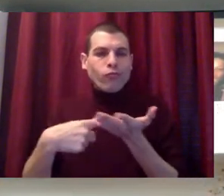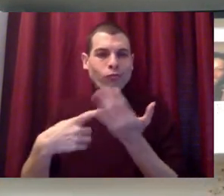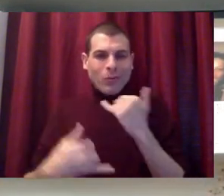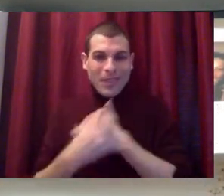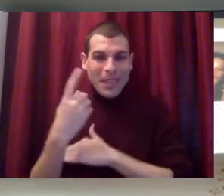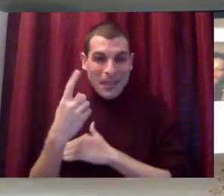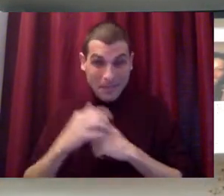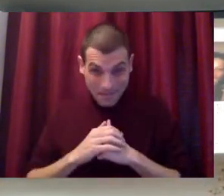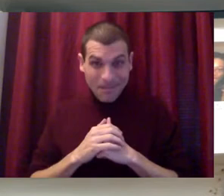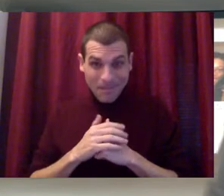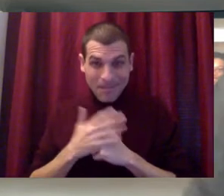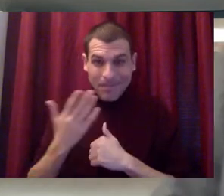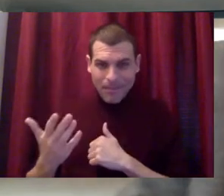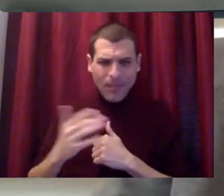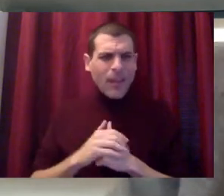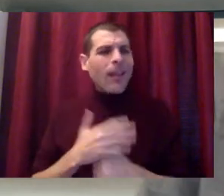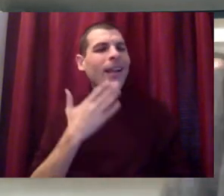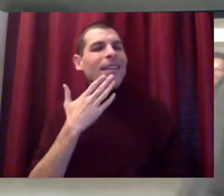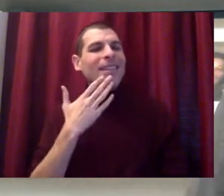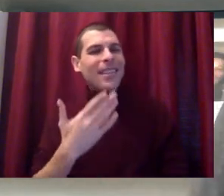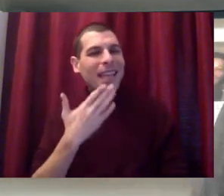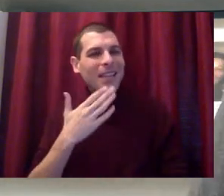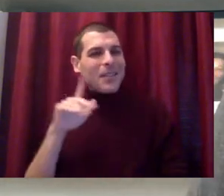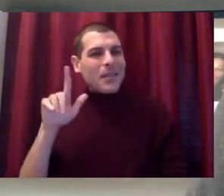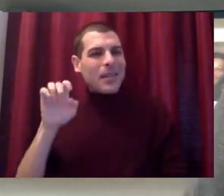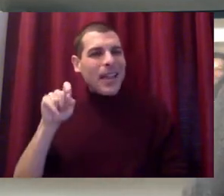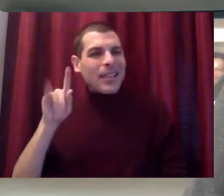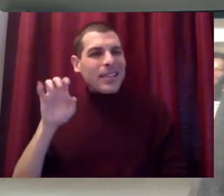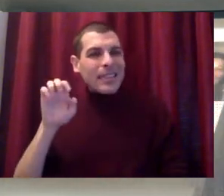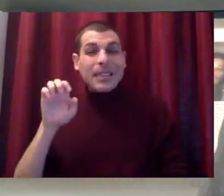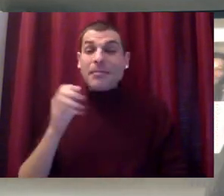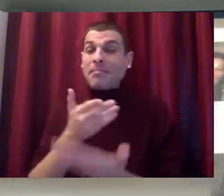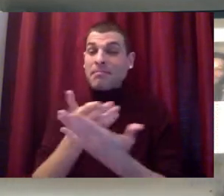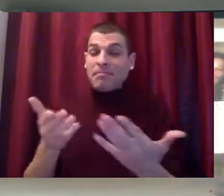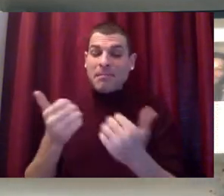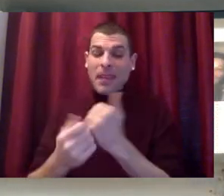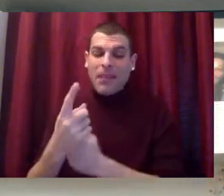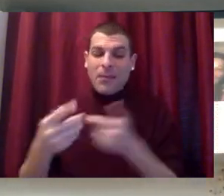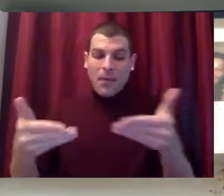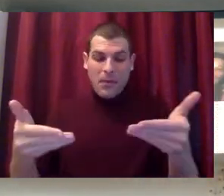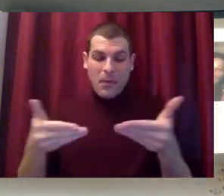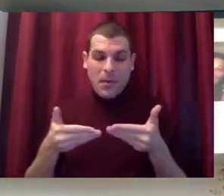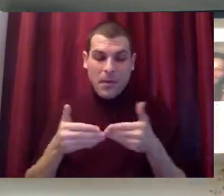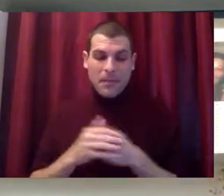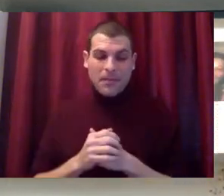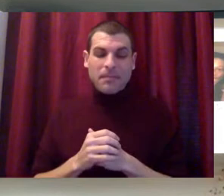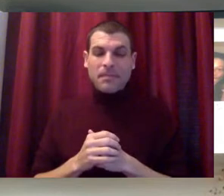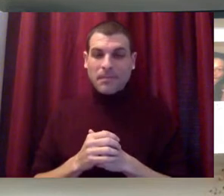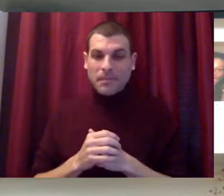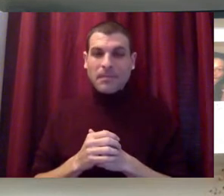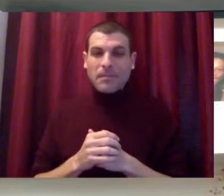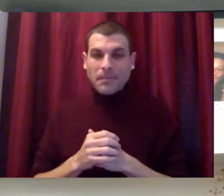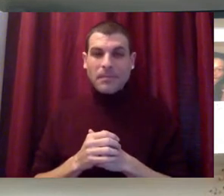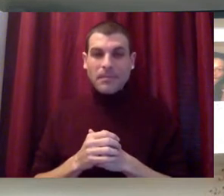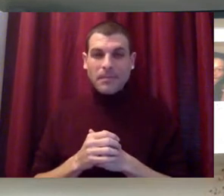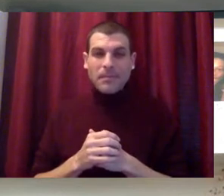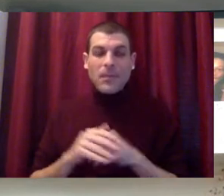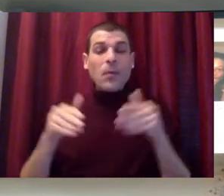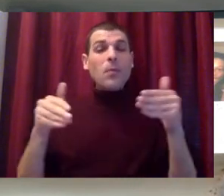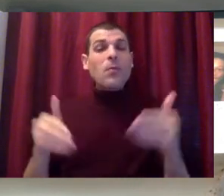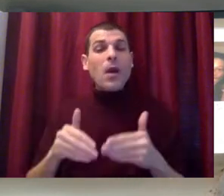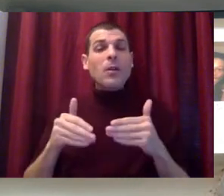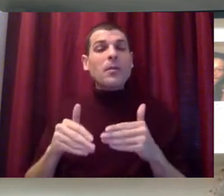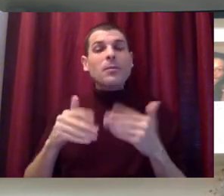Thank you, Leslie. And hello, everyone, and welcome to our discussion on the state of education. I am